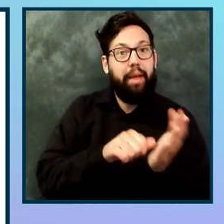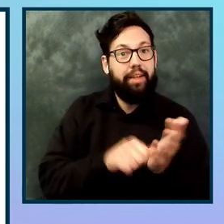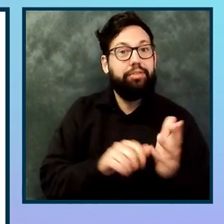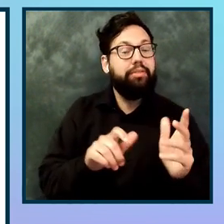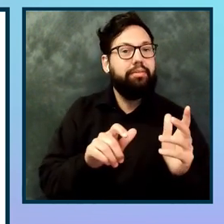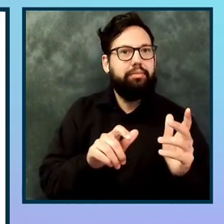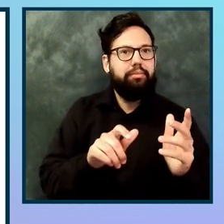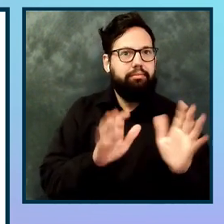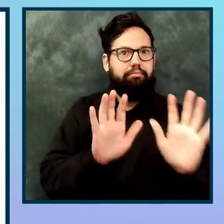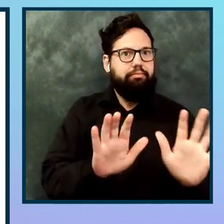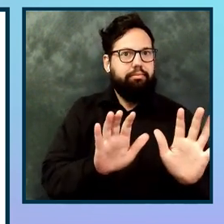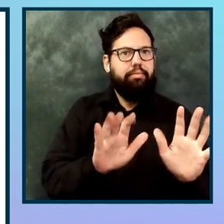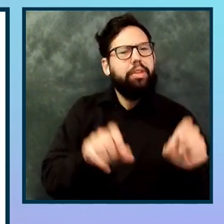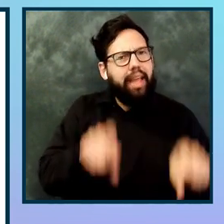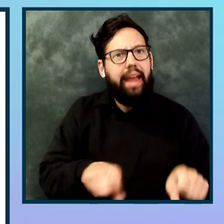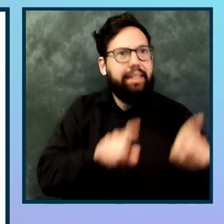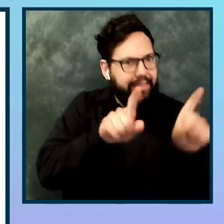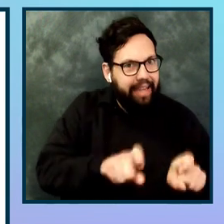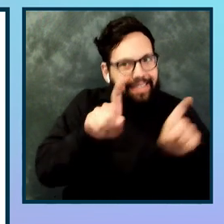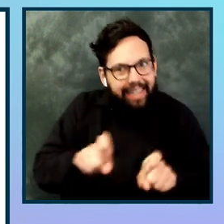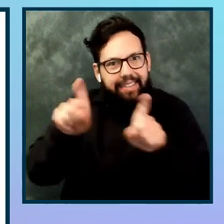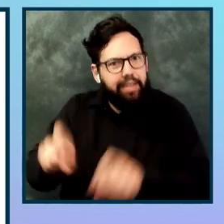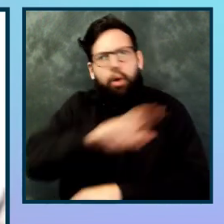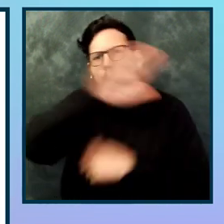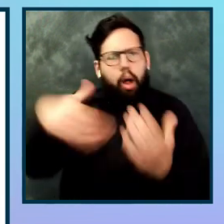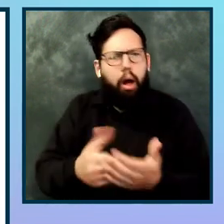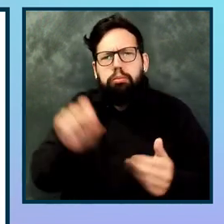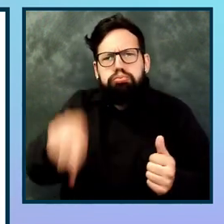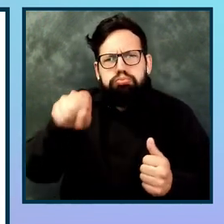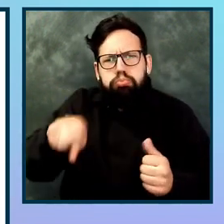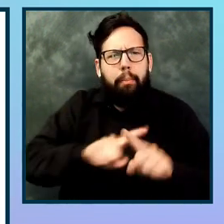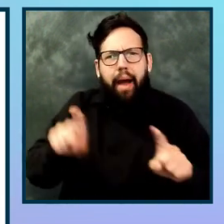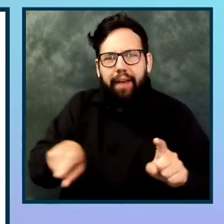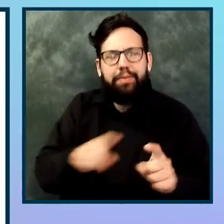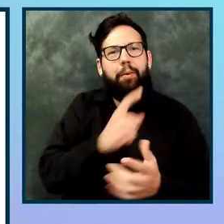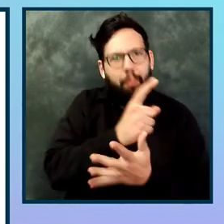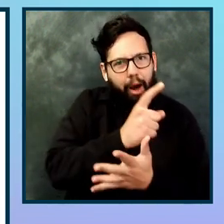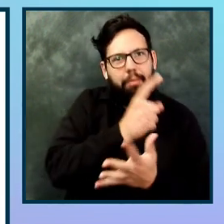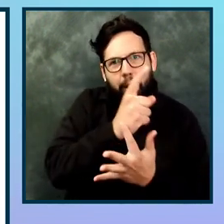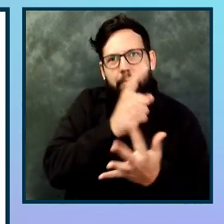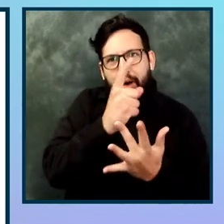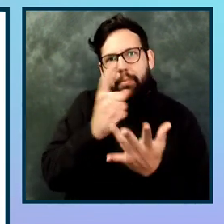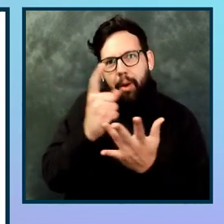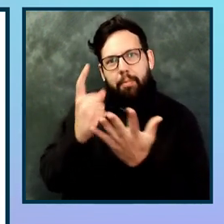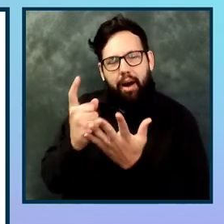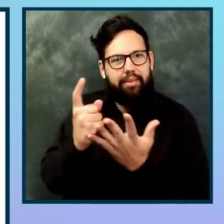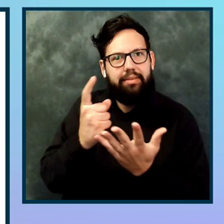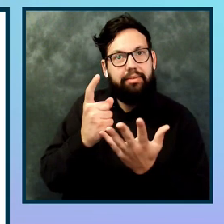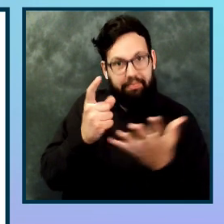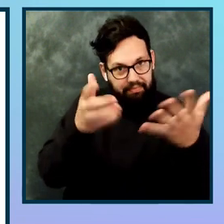time? Yes. But it needs to be one at a time in a process. So it can be scripted, it can be